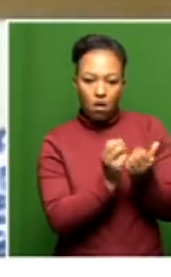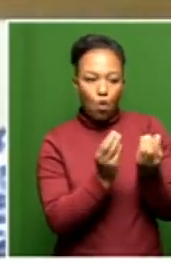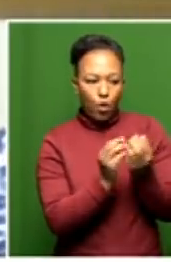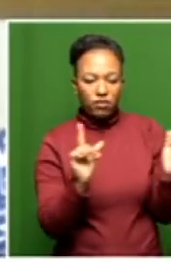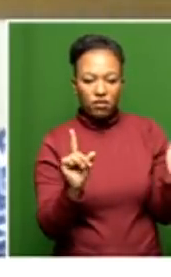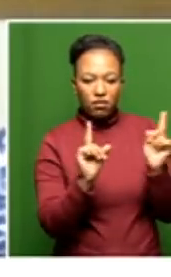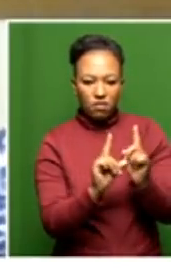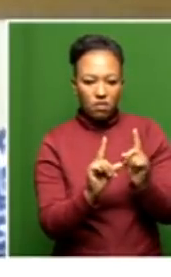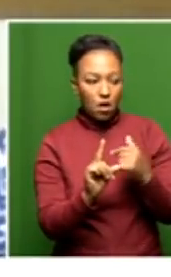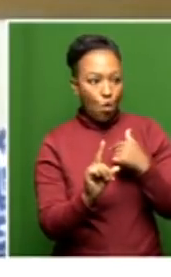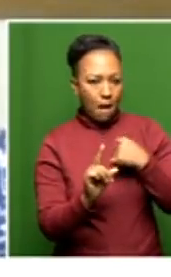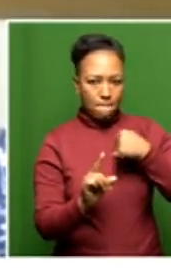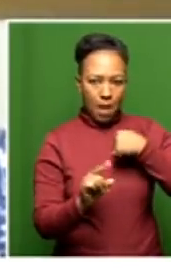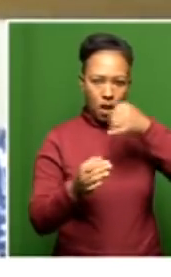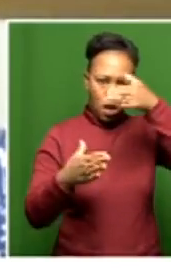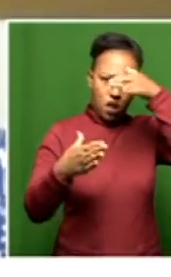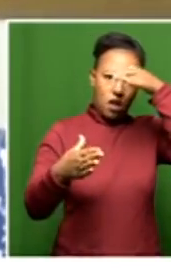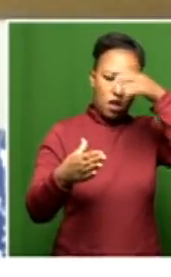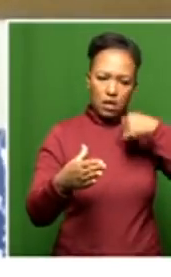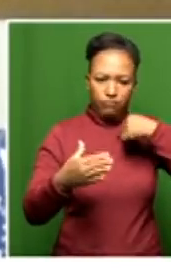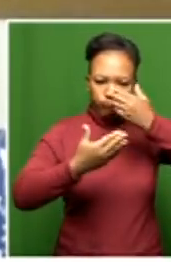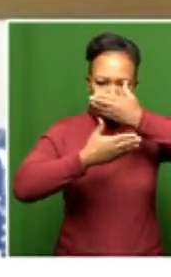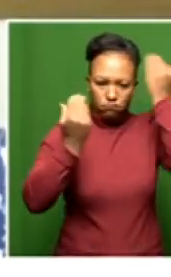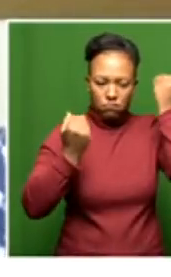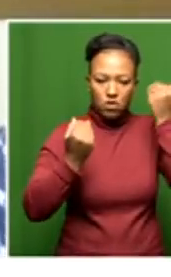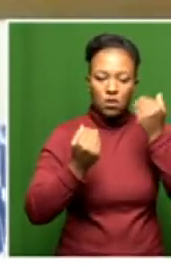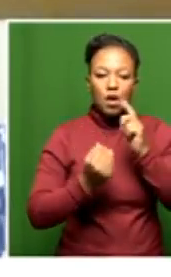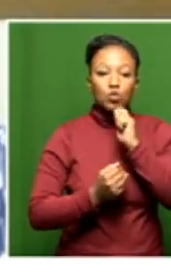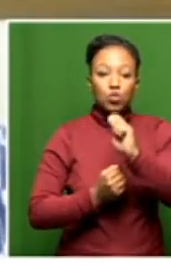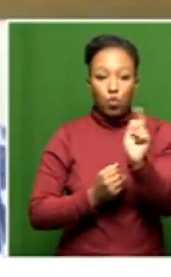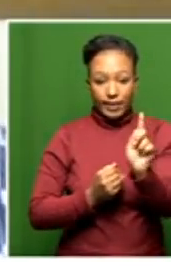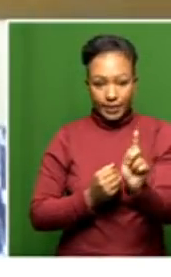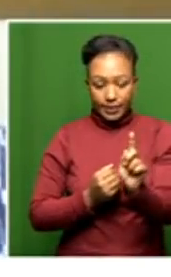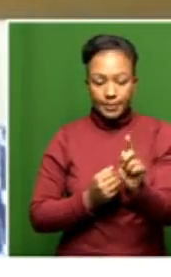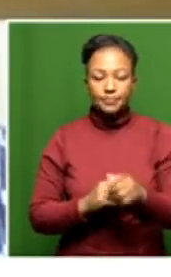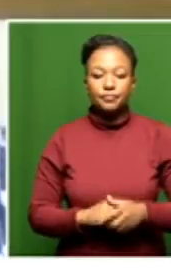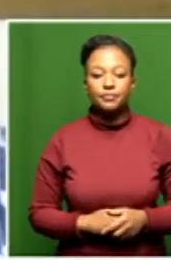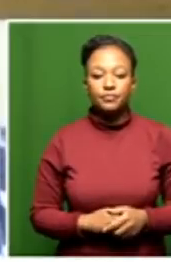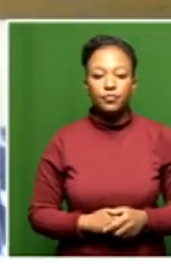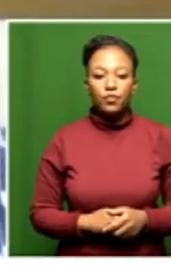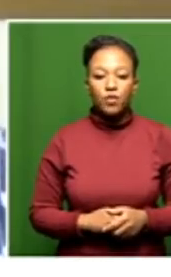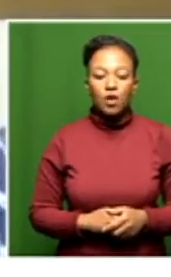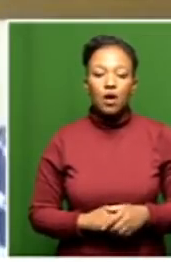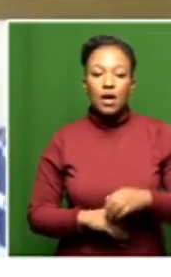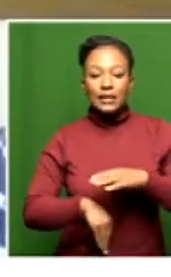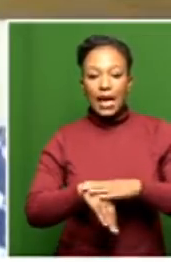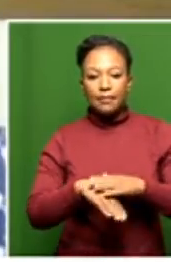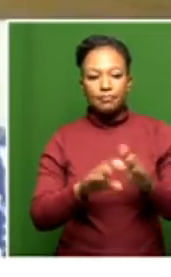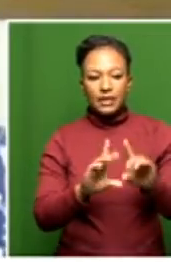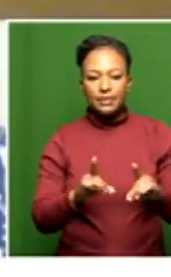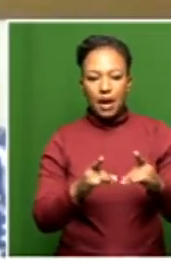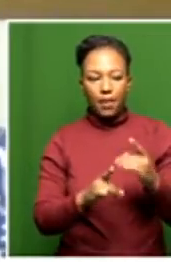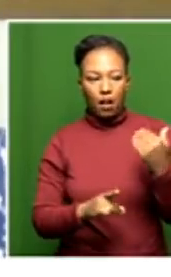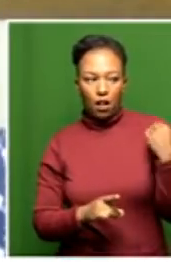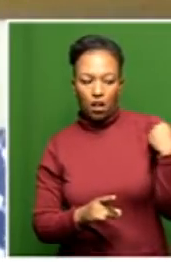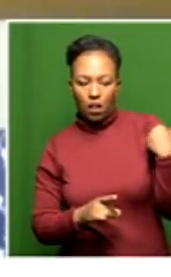this is not my field of knowledge. The fact is the following. When we were approached, I know reiterate